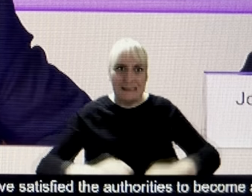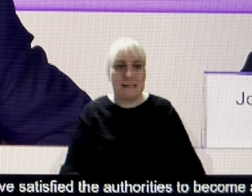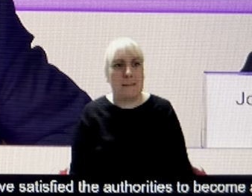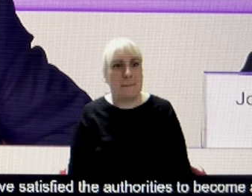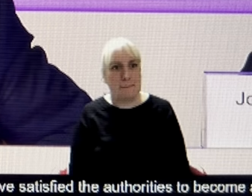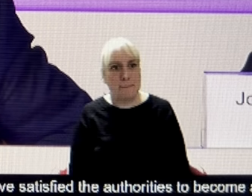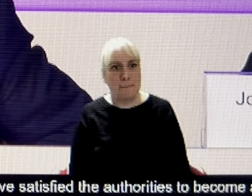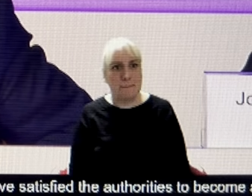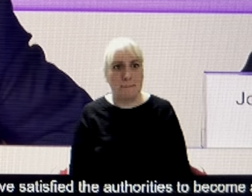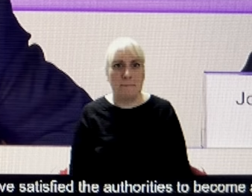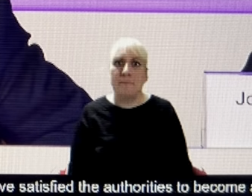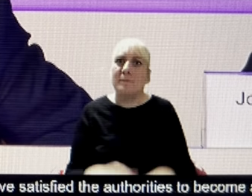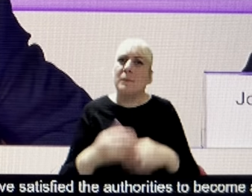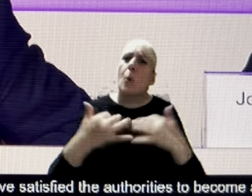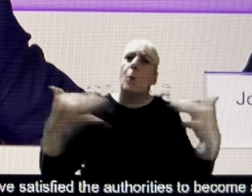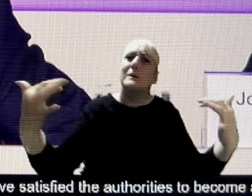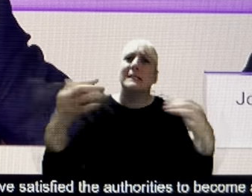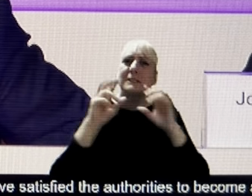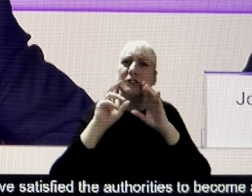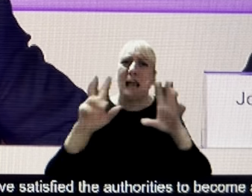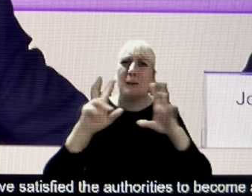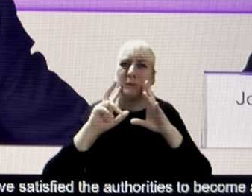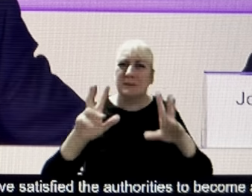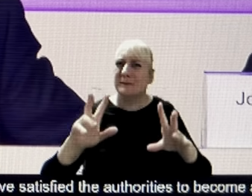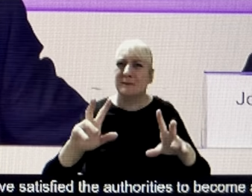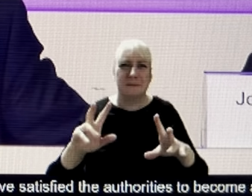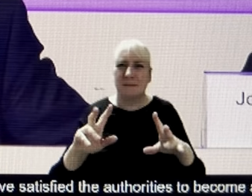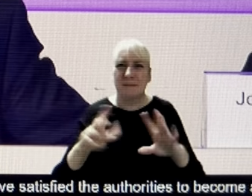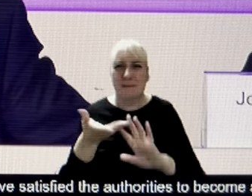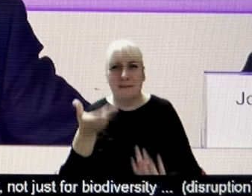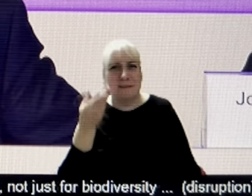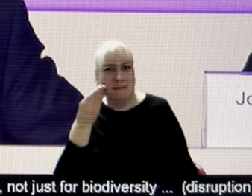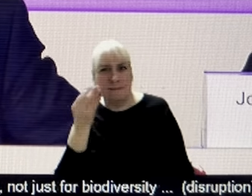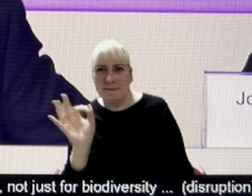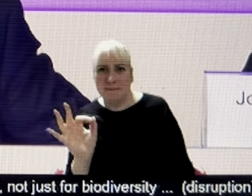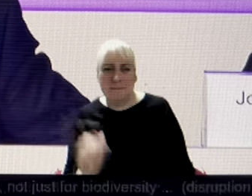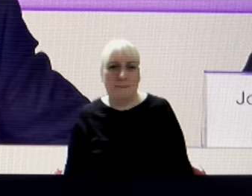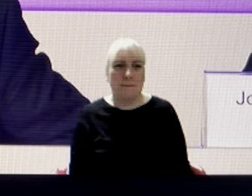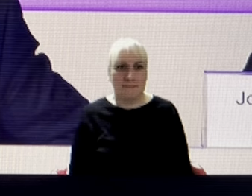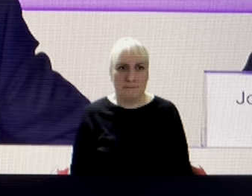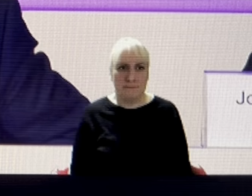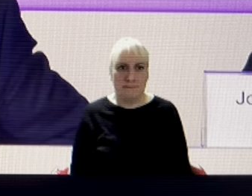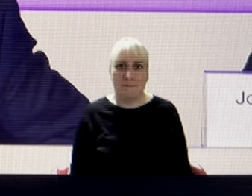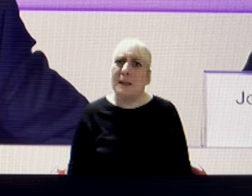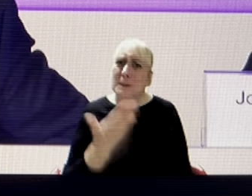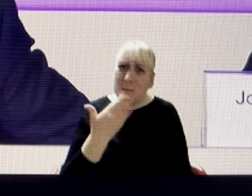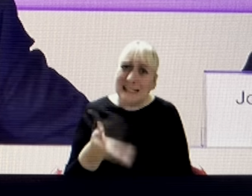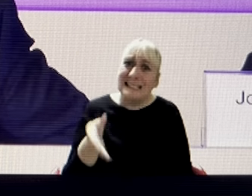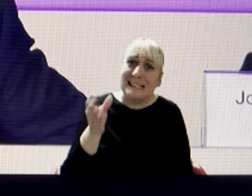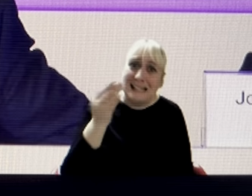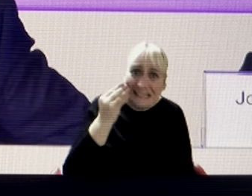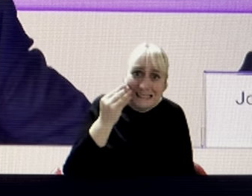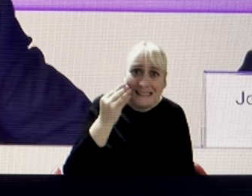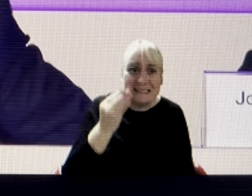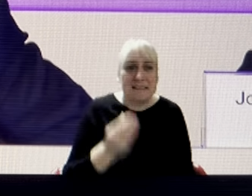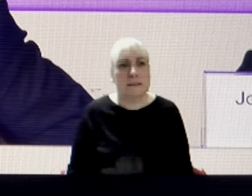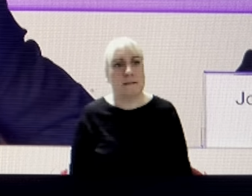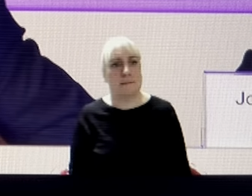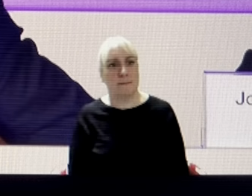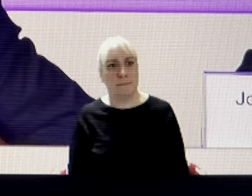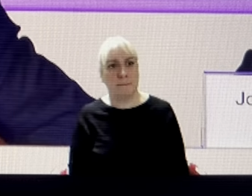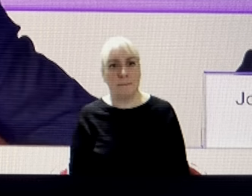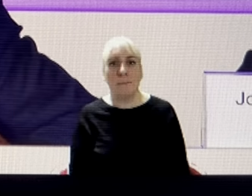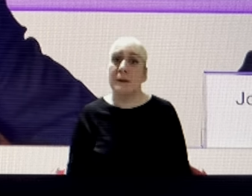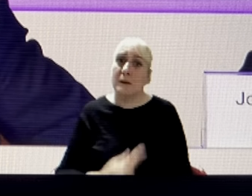Hang on. Can we let the mayor answer the question, please? Please listen to him. Not just to keep what we have,